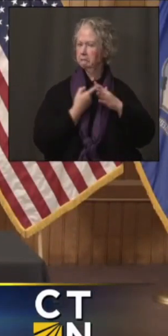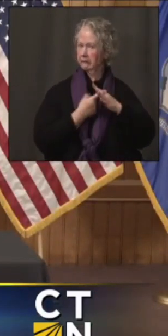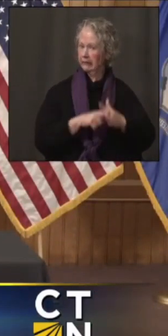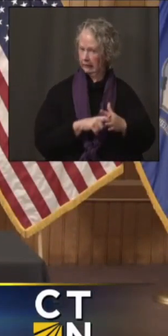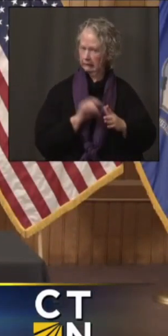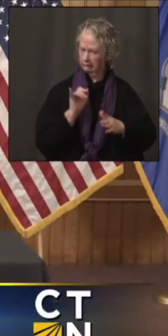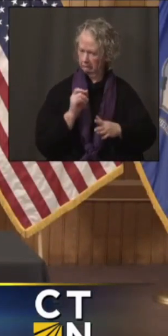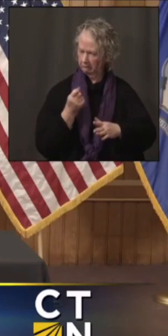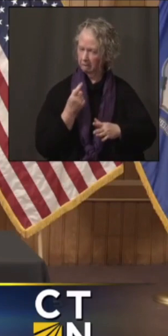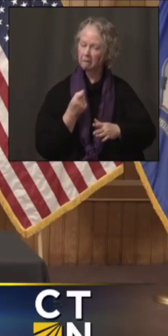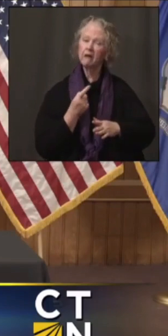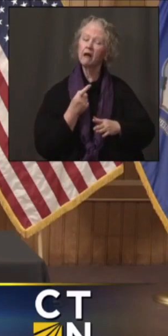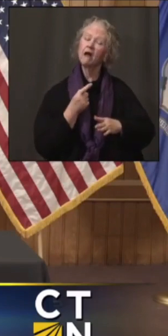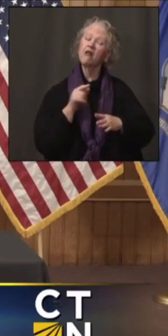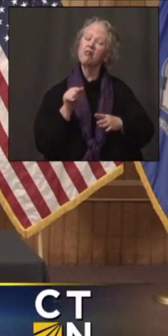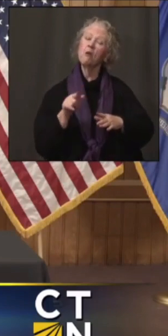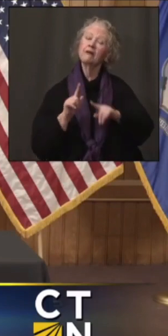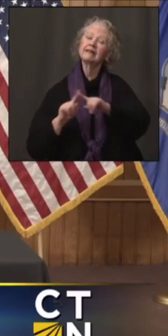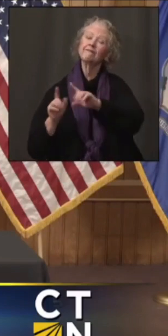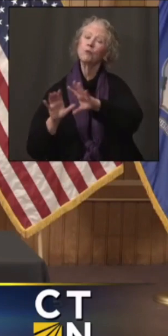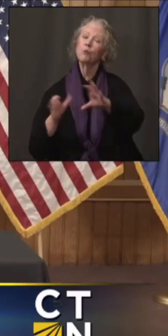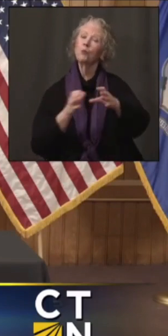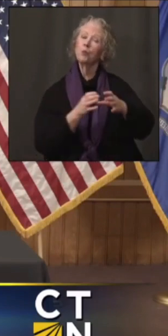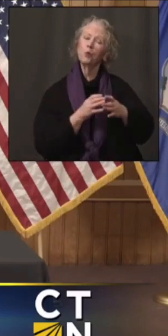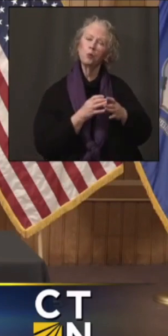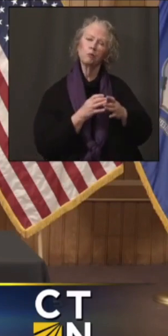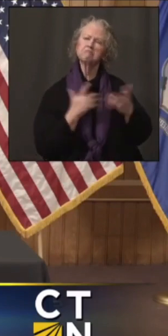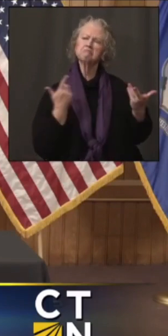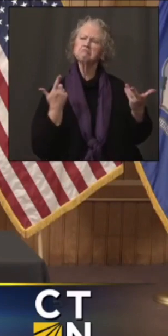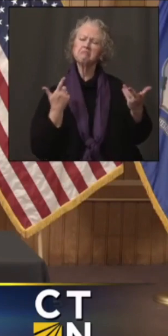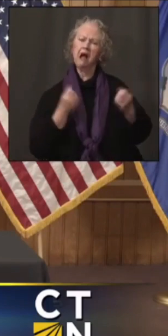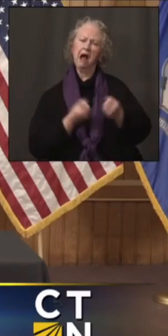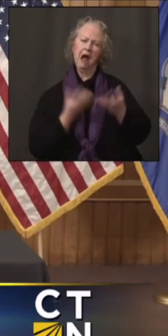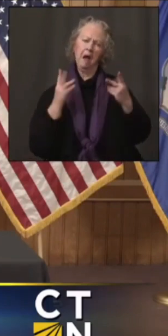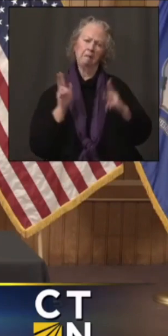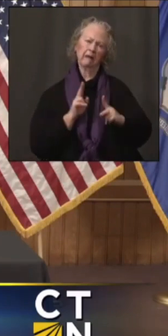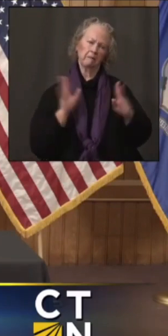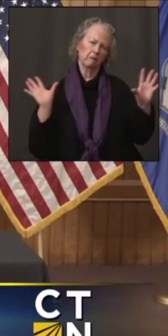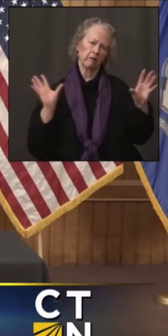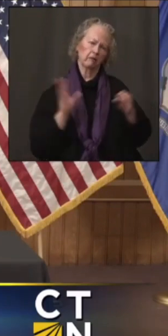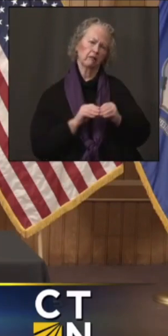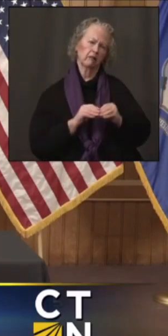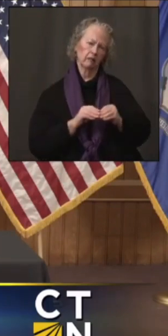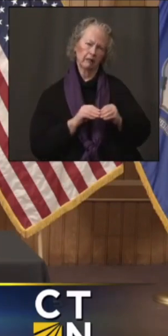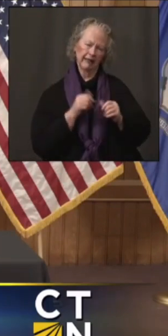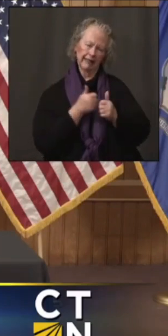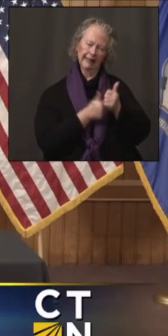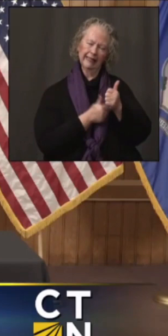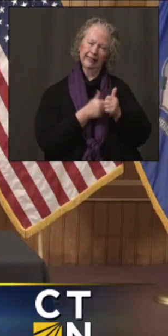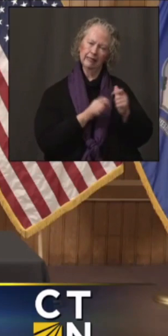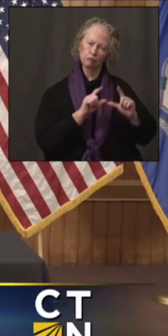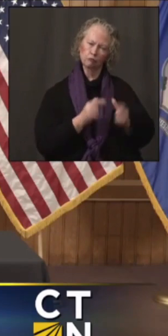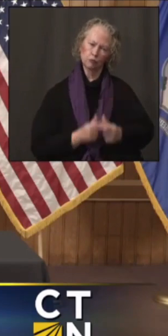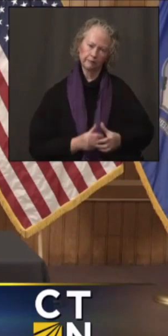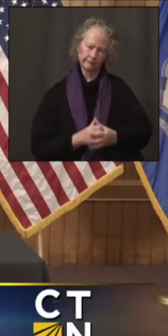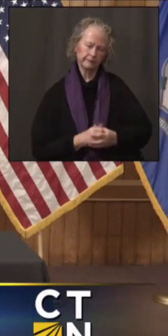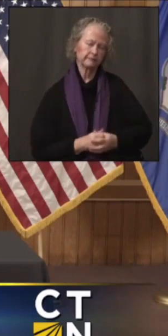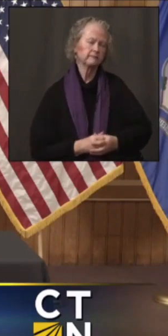And when we look at these groups, do we know how many people combined do you think are going to be included in this initial chart?